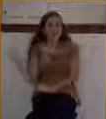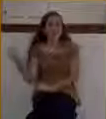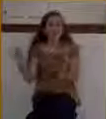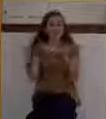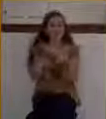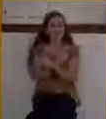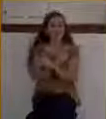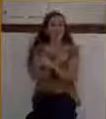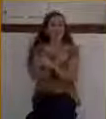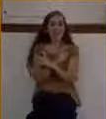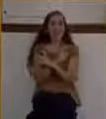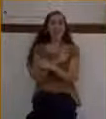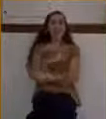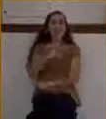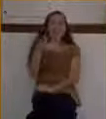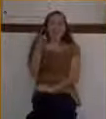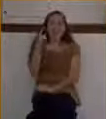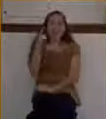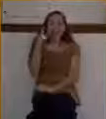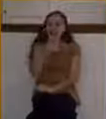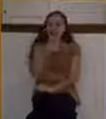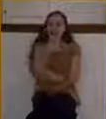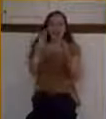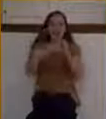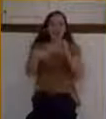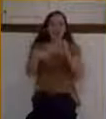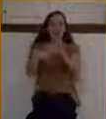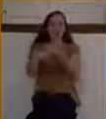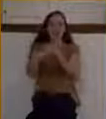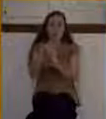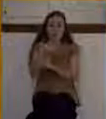The eye can distinguish millions of shades of color.